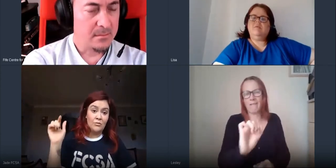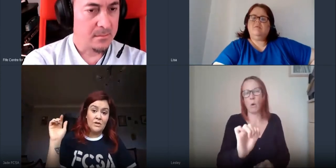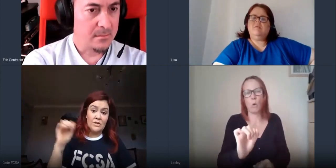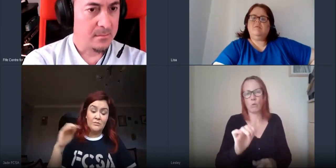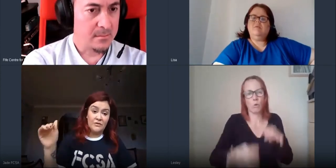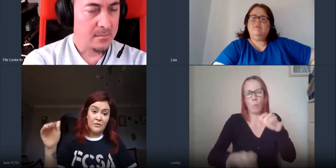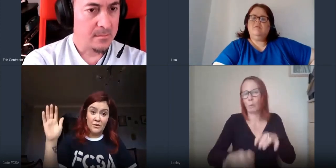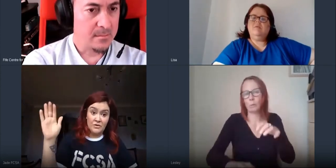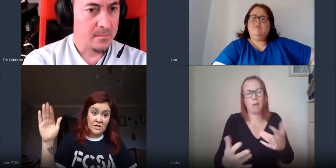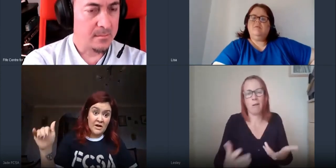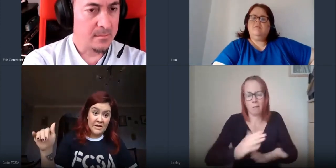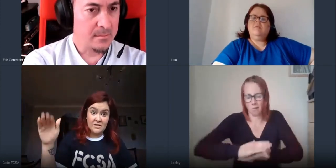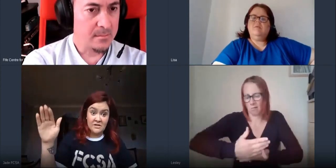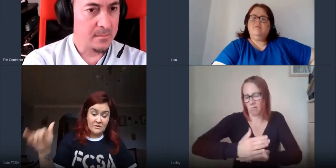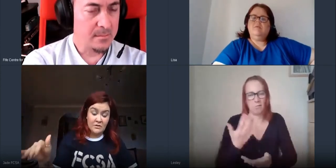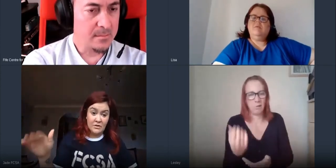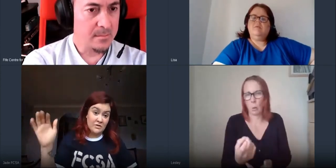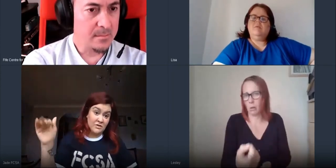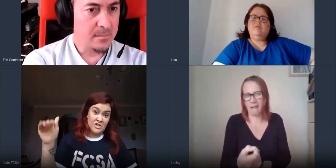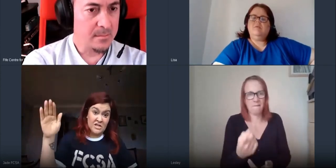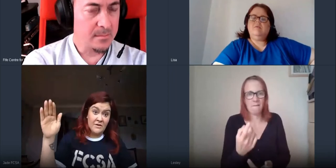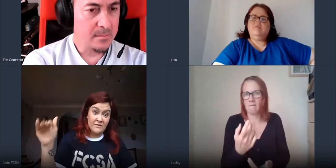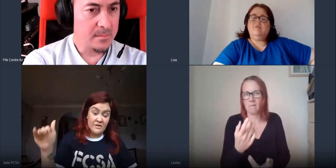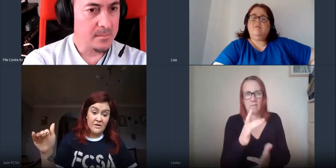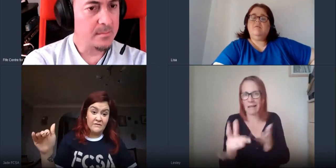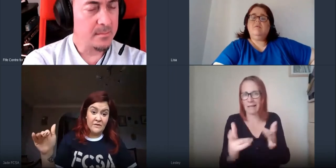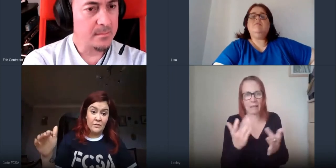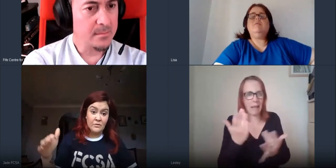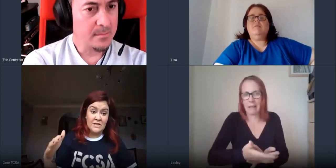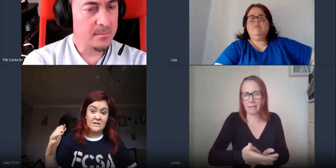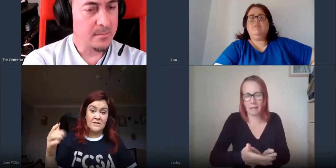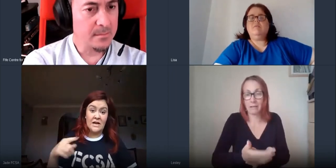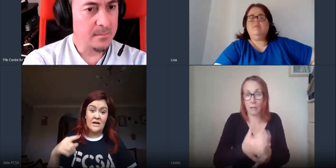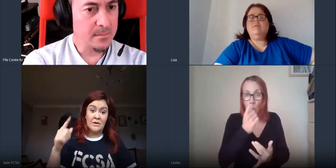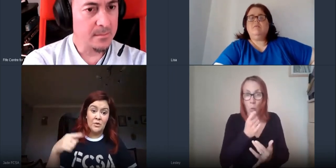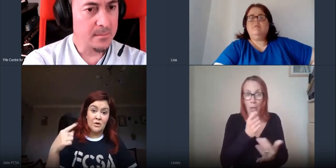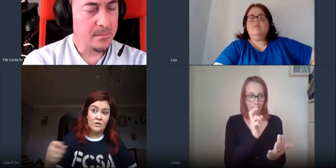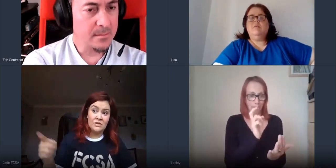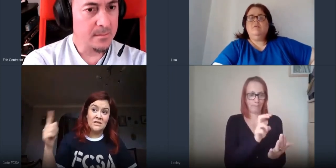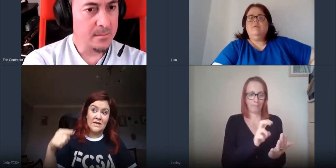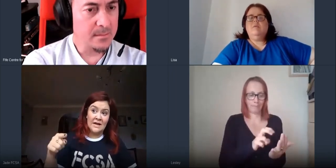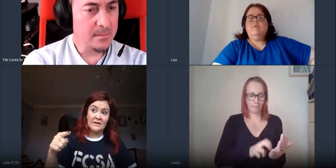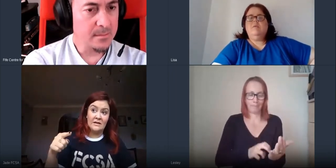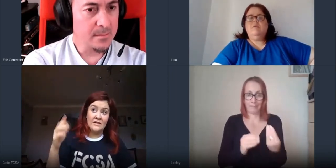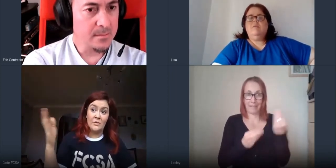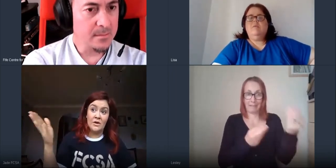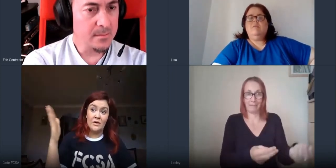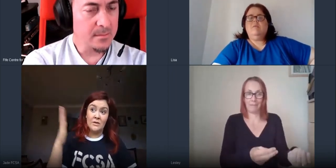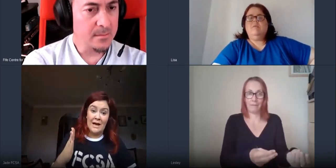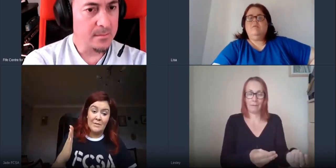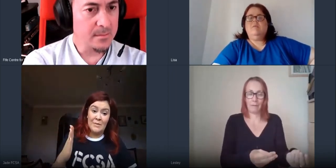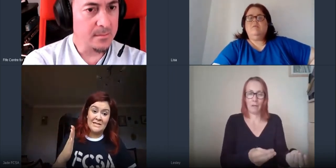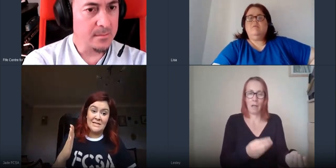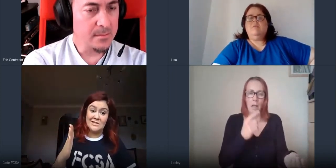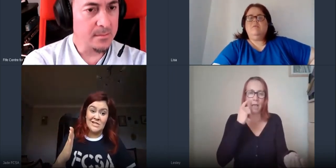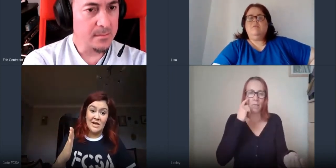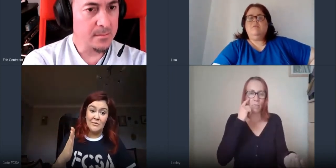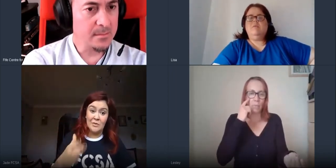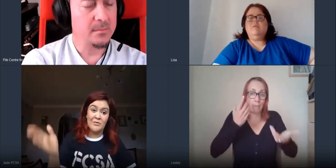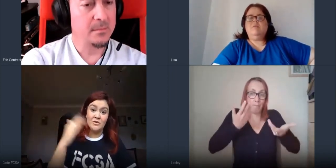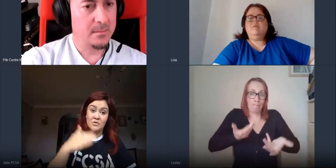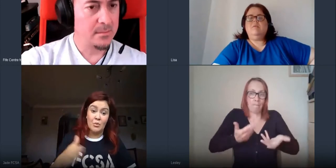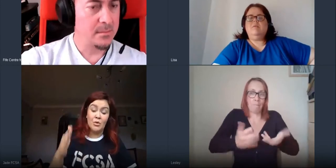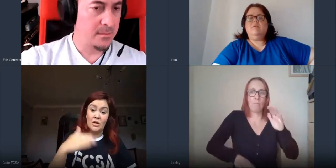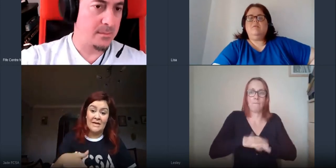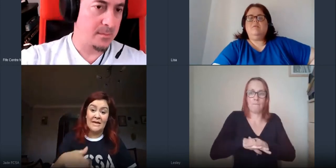before you started or just now even you can fill those in and we're constantly getting i think we're at capacity just now but